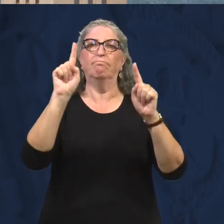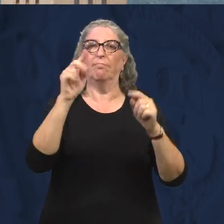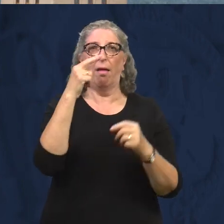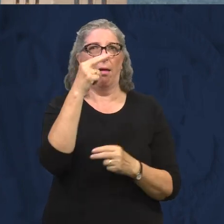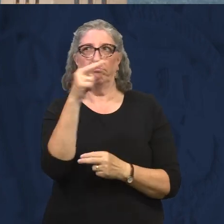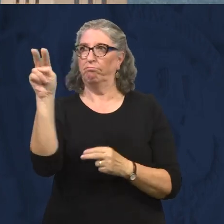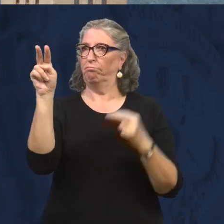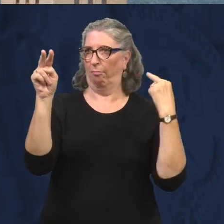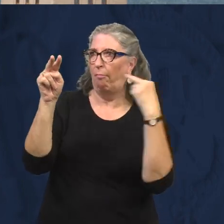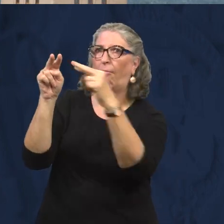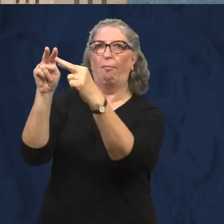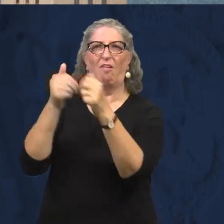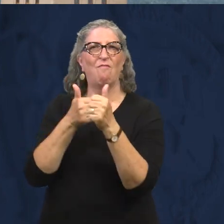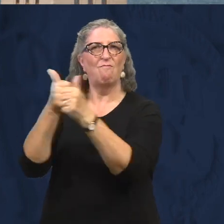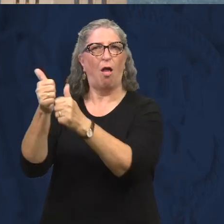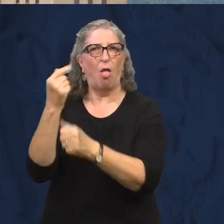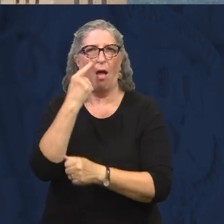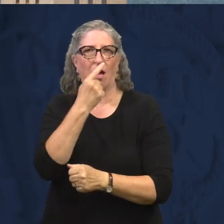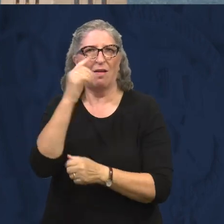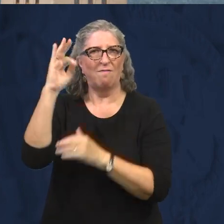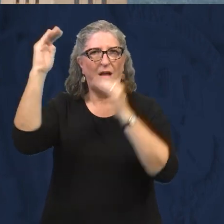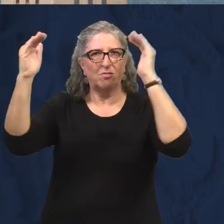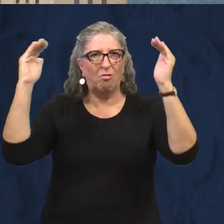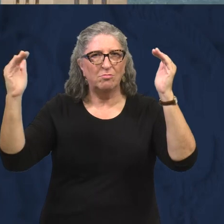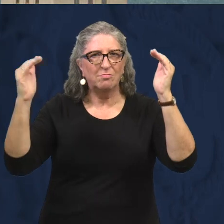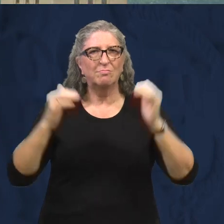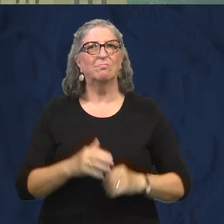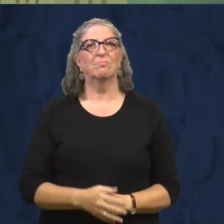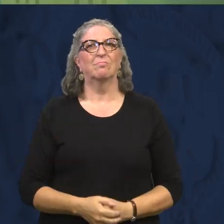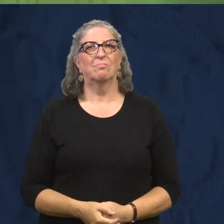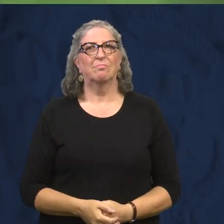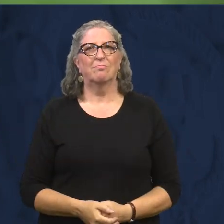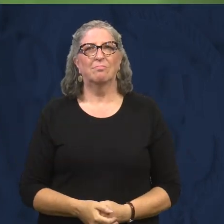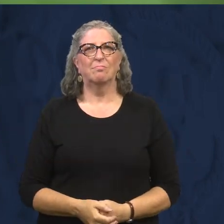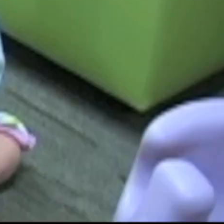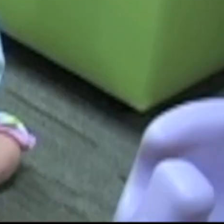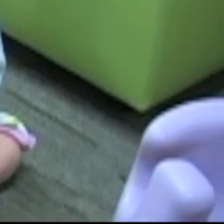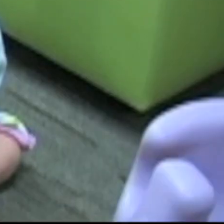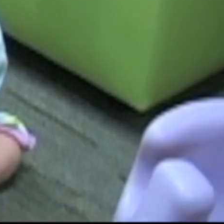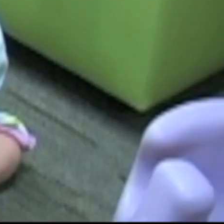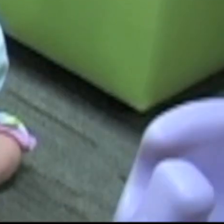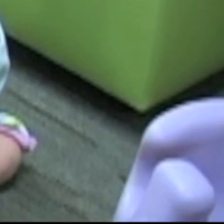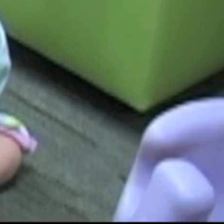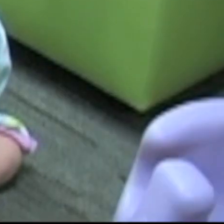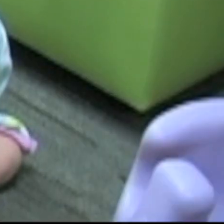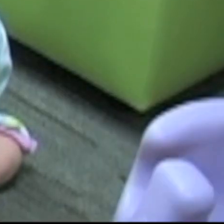to follow the gaze, the eye gaze of an adult. So,